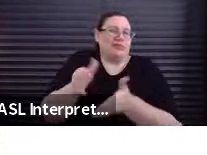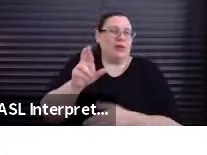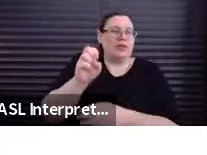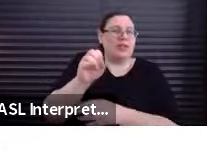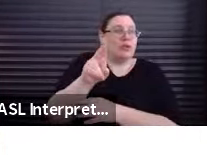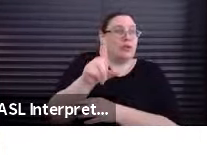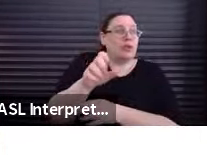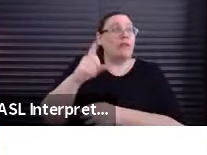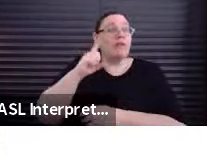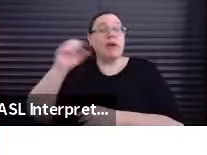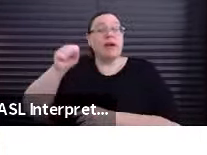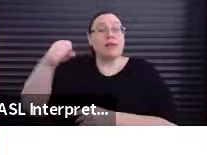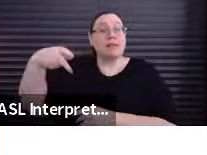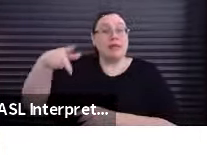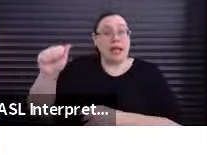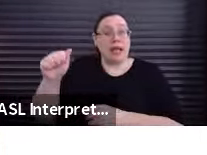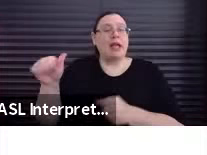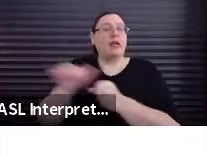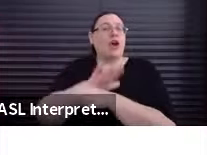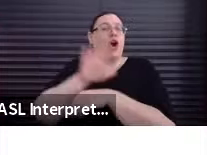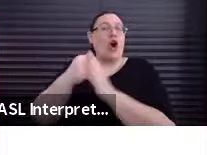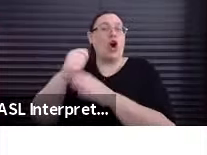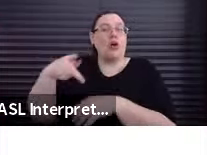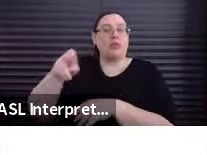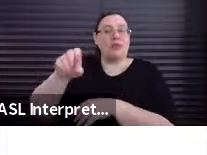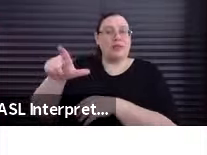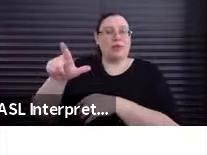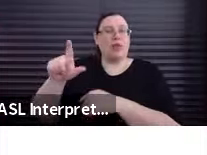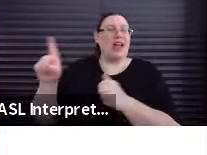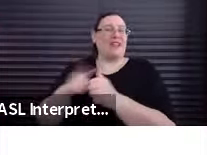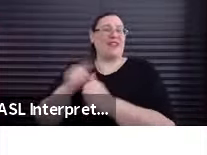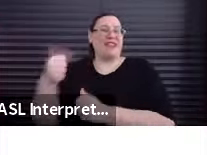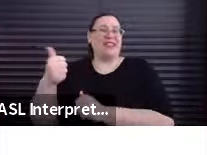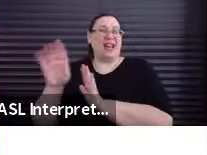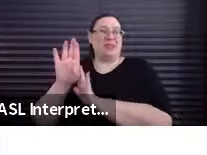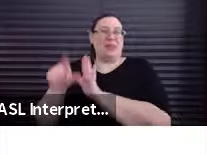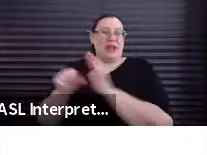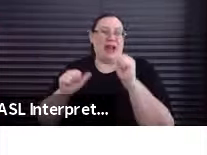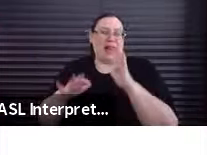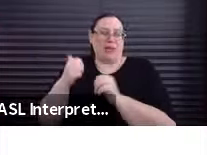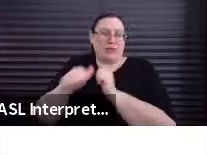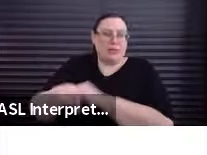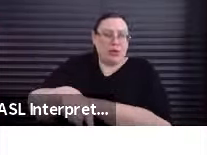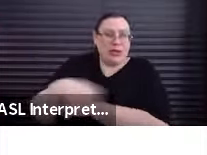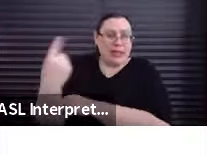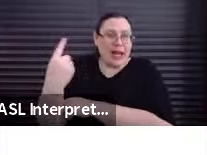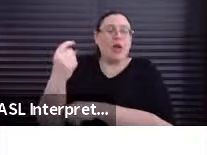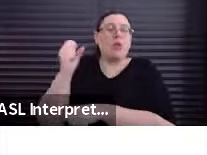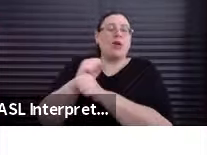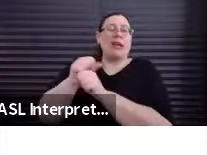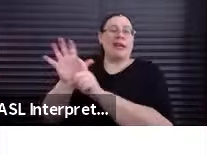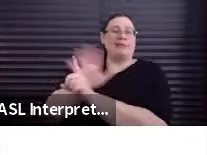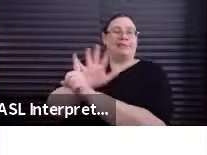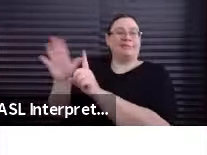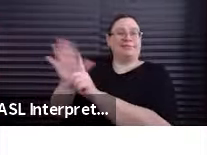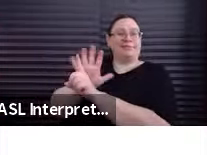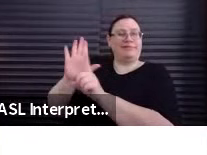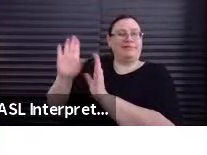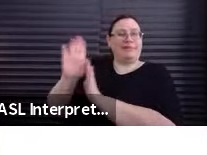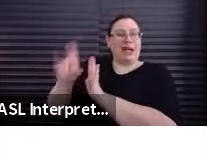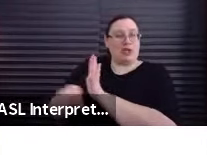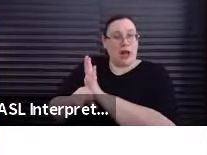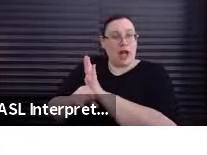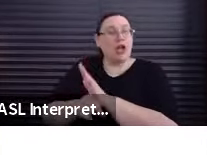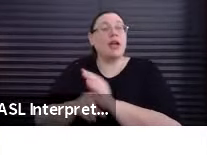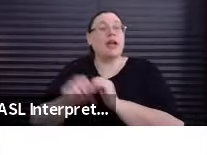project agreement is all principal performers and the first 10 background actors per day when they're working in a background zone. And the short project agreement does